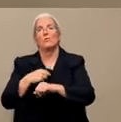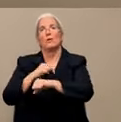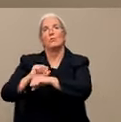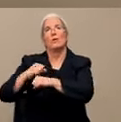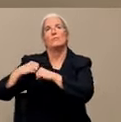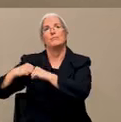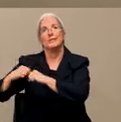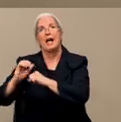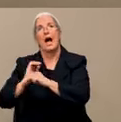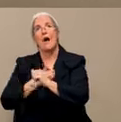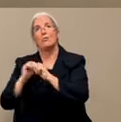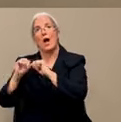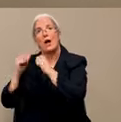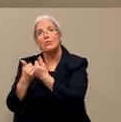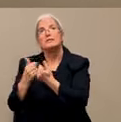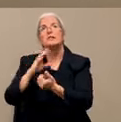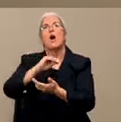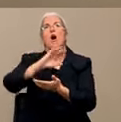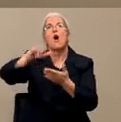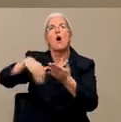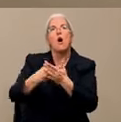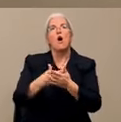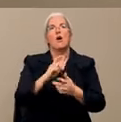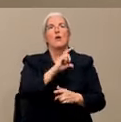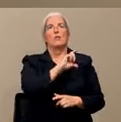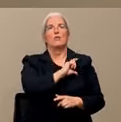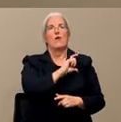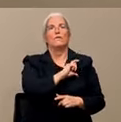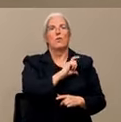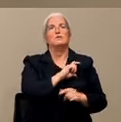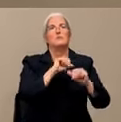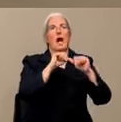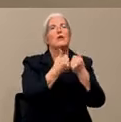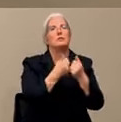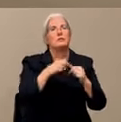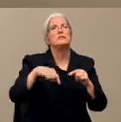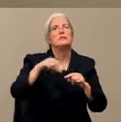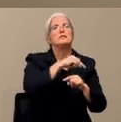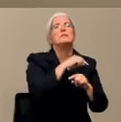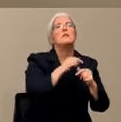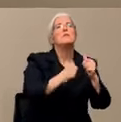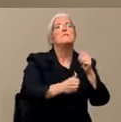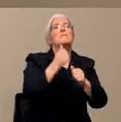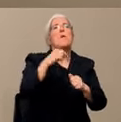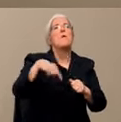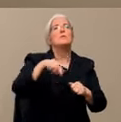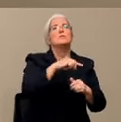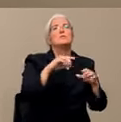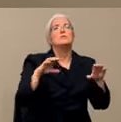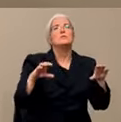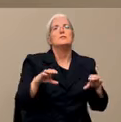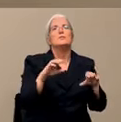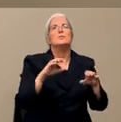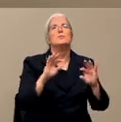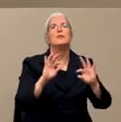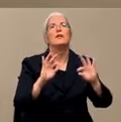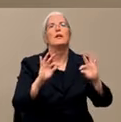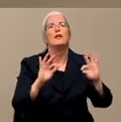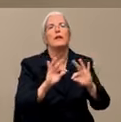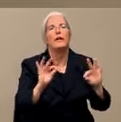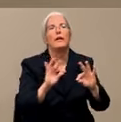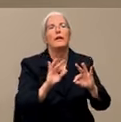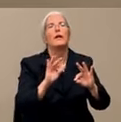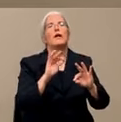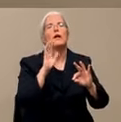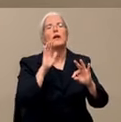agencies across Stanislaus County. And most of the misdemeanors, those who commit a misdemeanor, will be cited out in the field. That is still